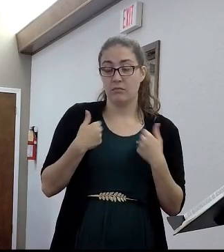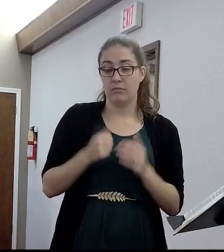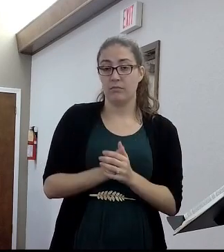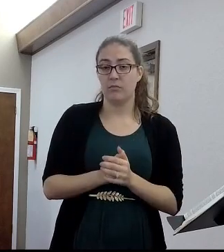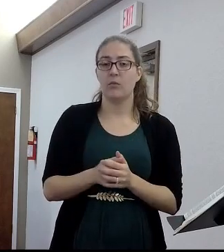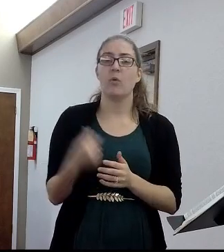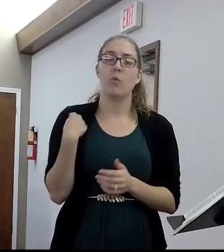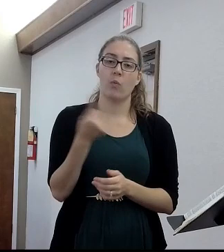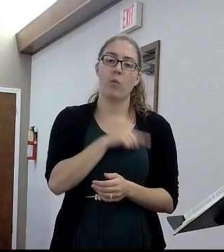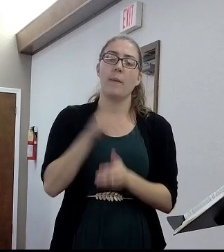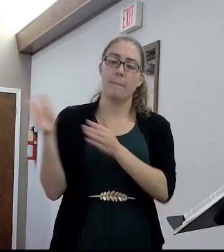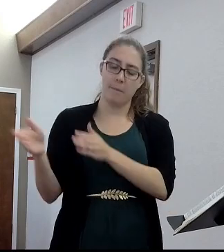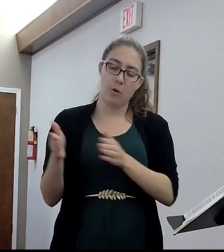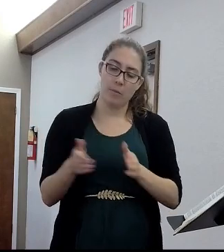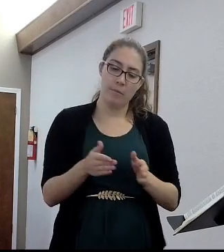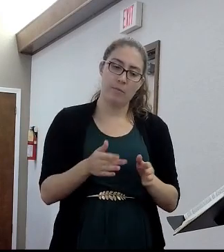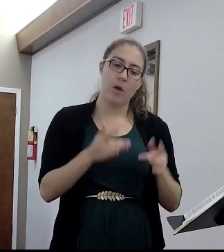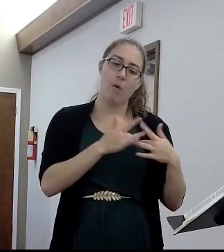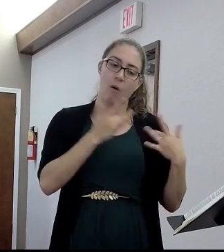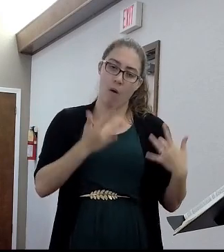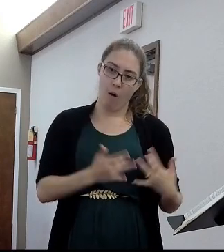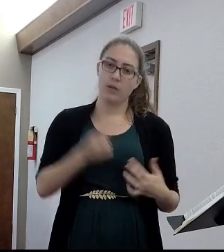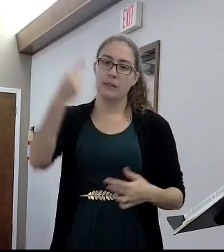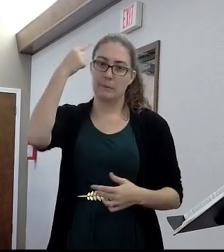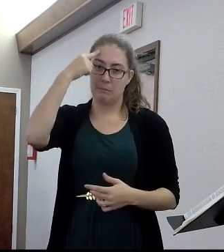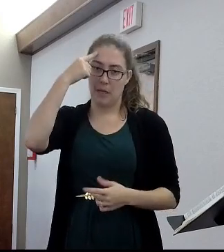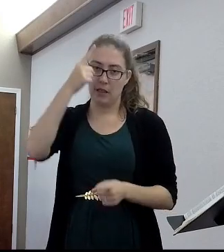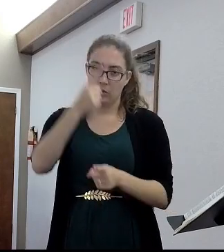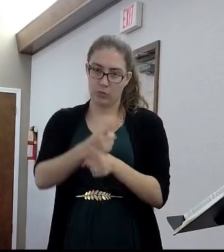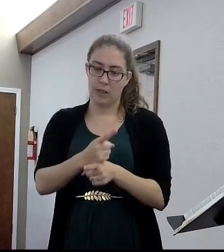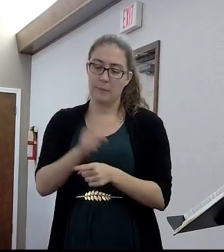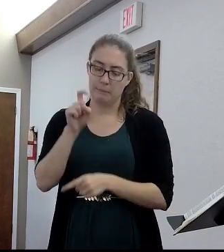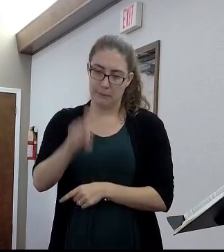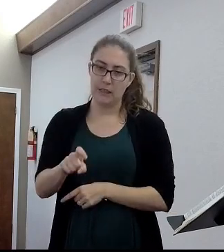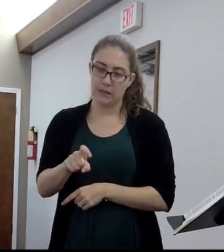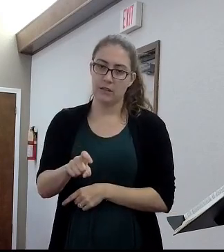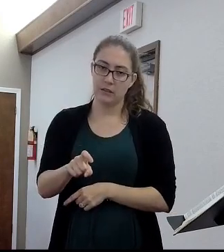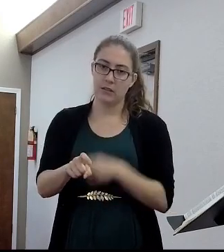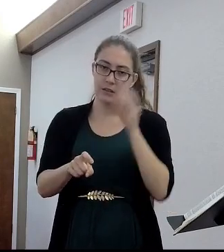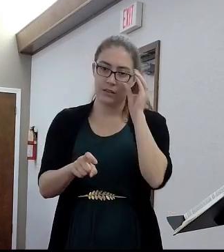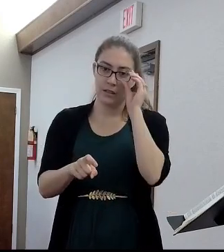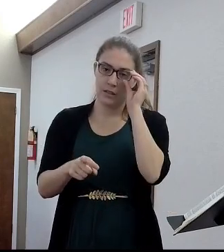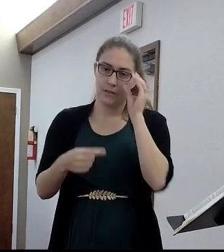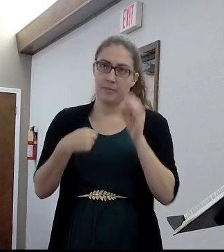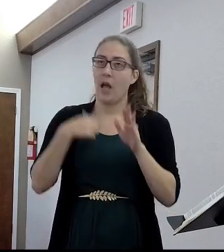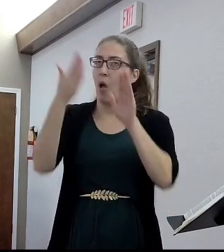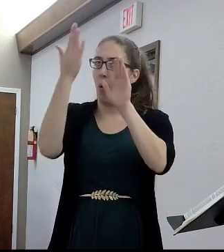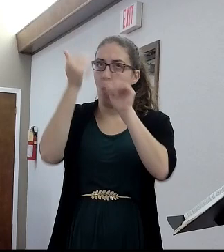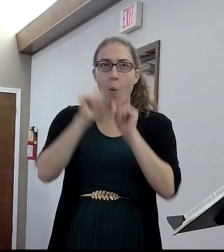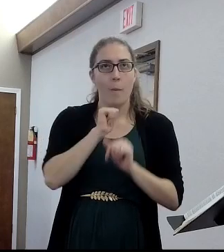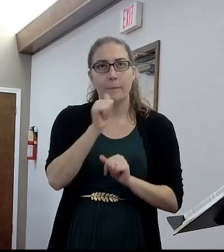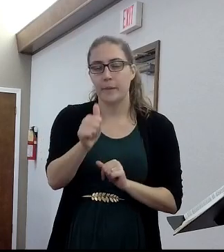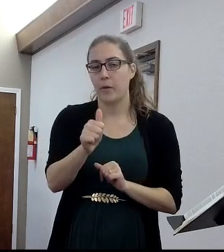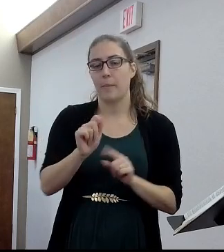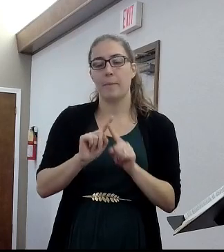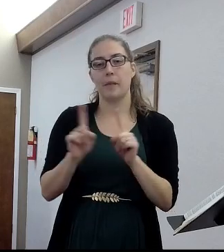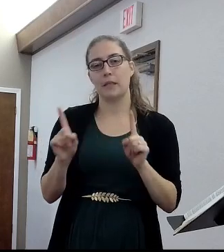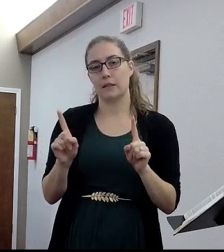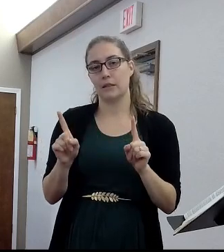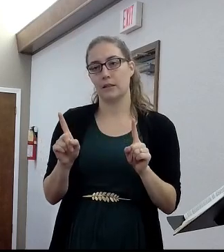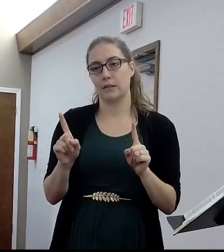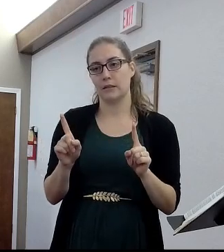We need to be prepared for it and have our hearts and minds right because the day could come. I hope it doesn't. By the way, here's the thing.